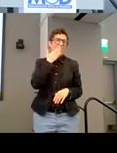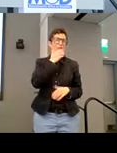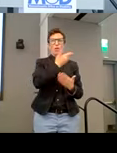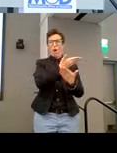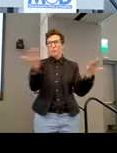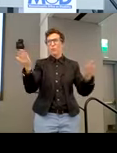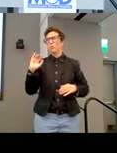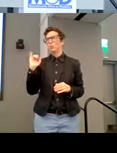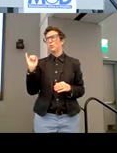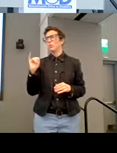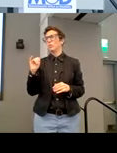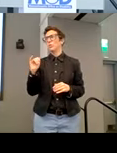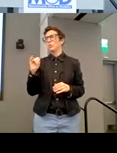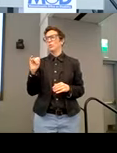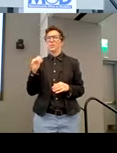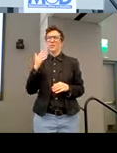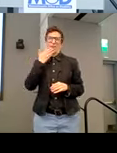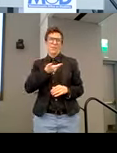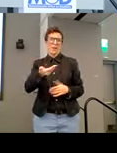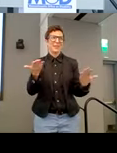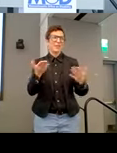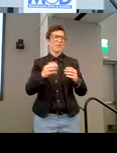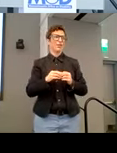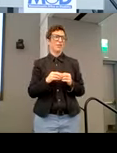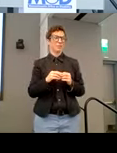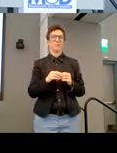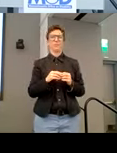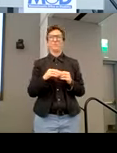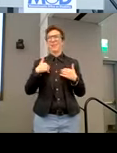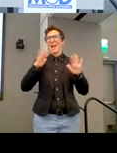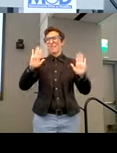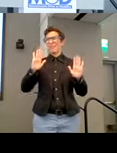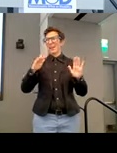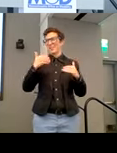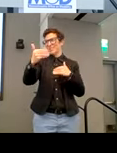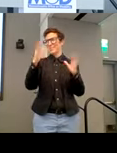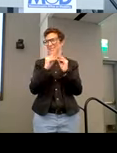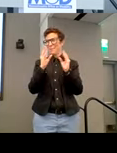all of you for inviting me here and have a great rest of summit.